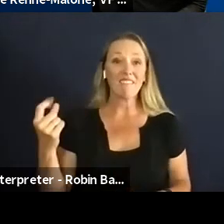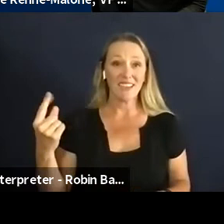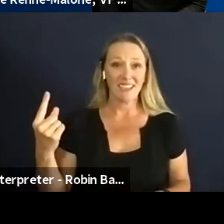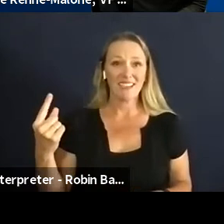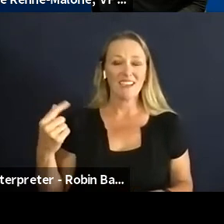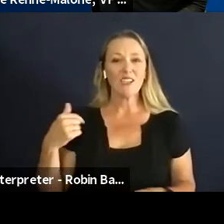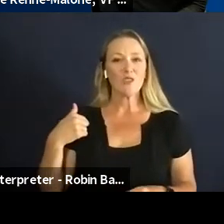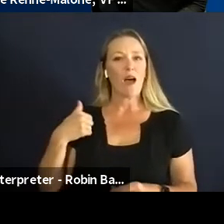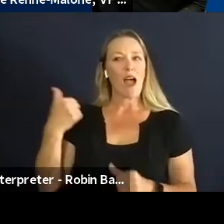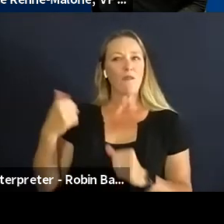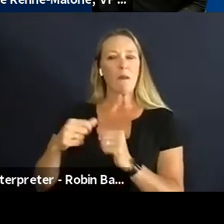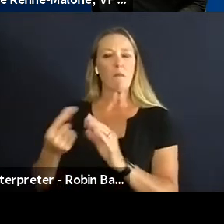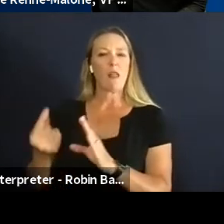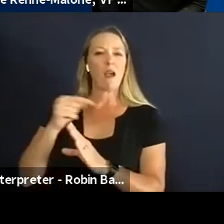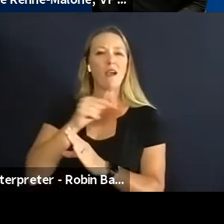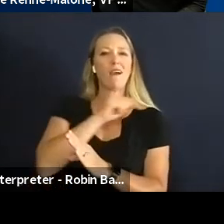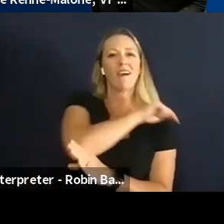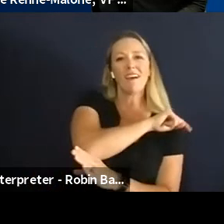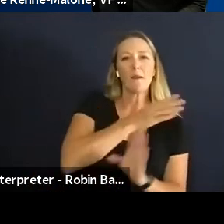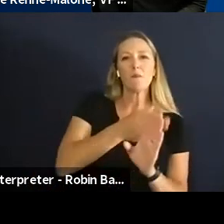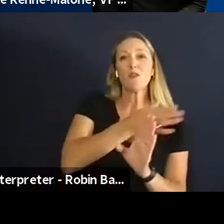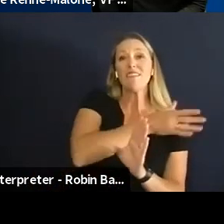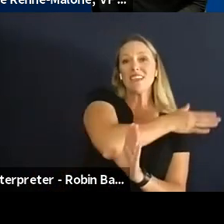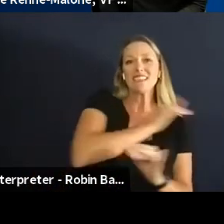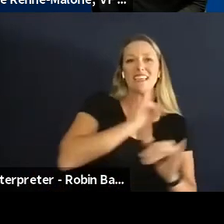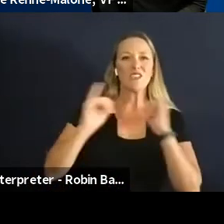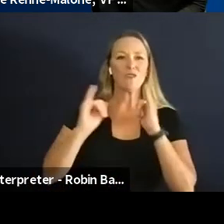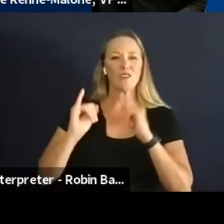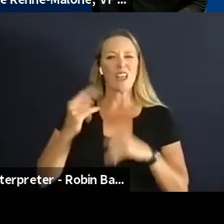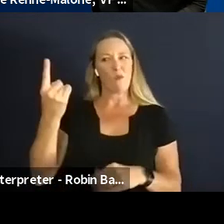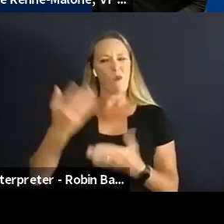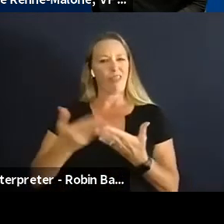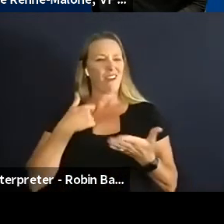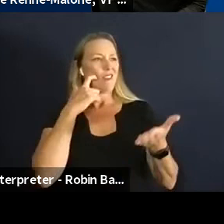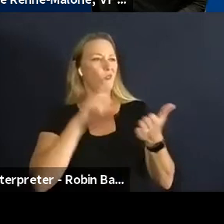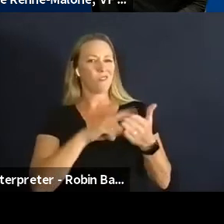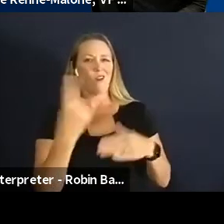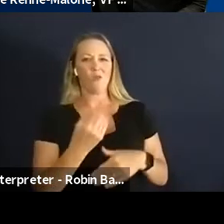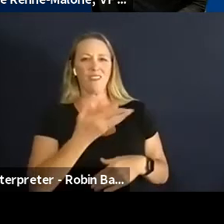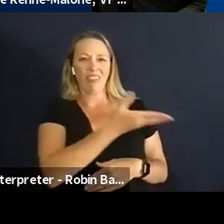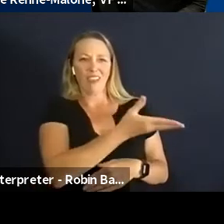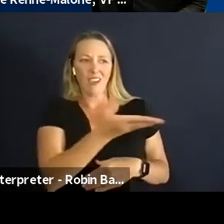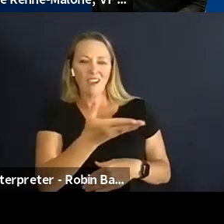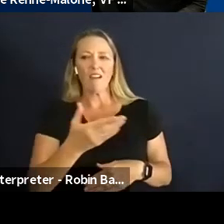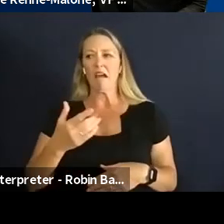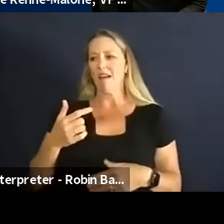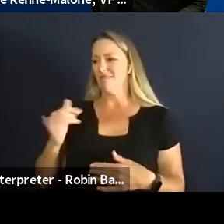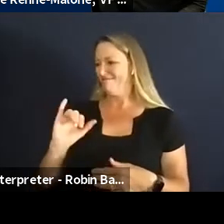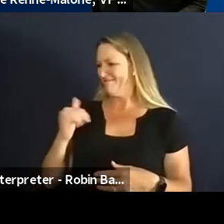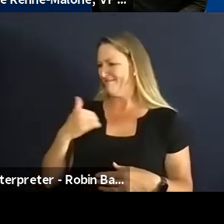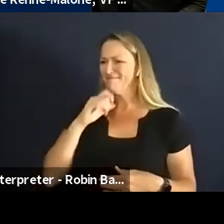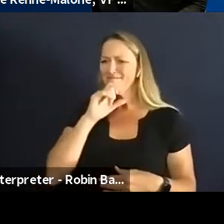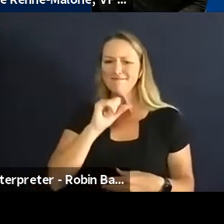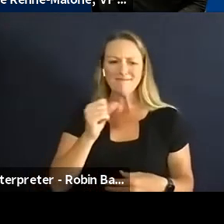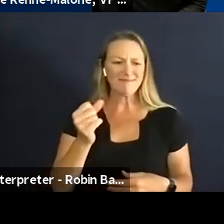through some of my interviews and um something that's always shined through is just like I've always like I said this when I was like like